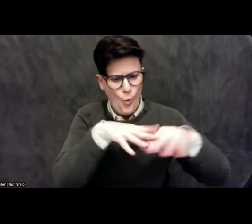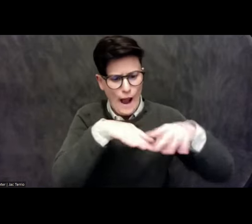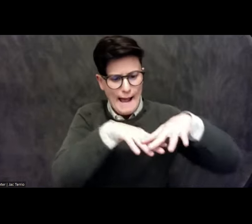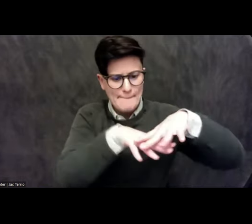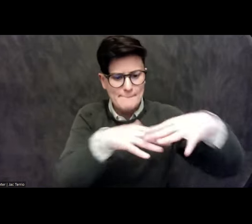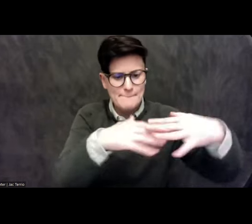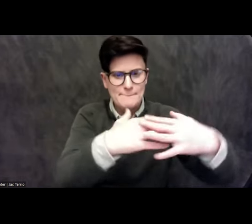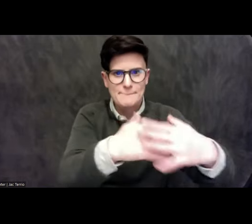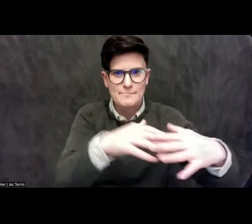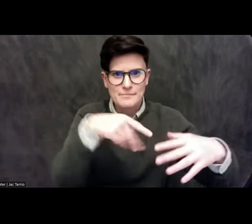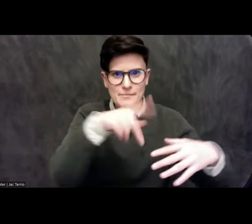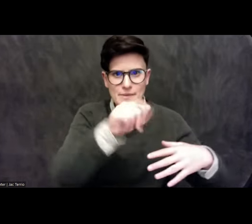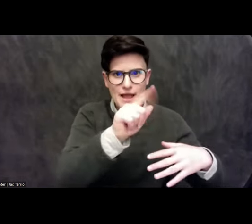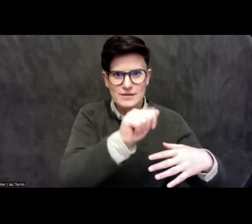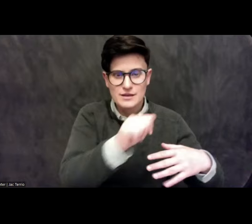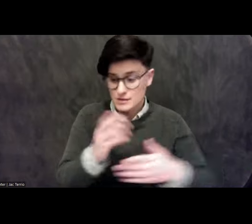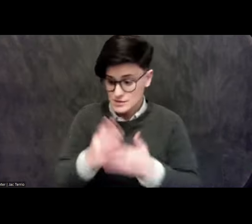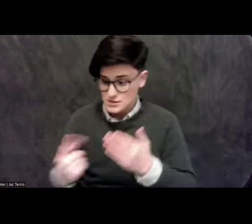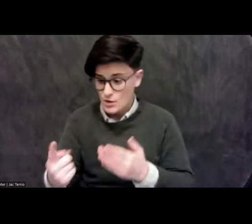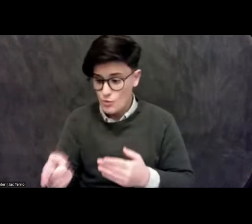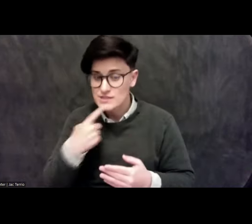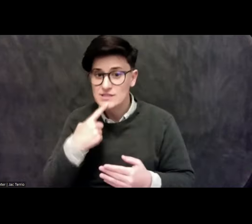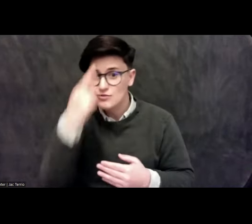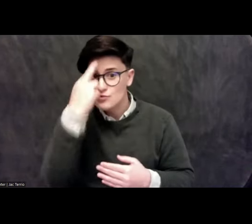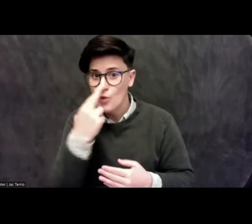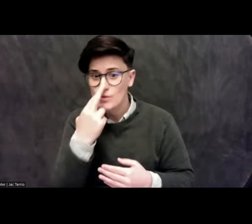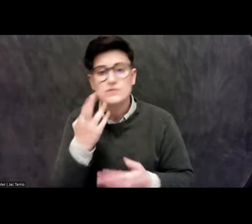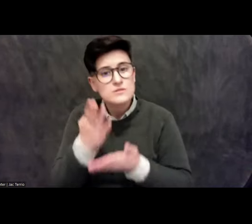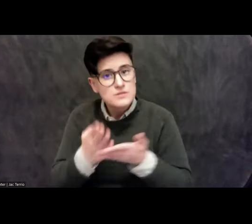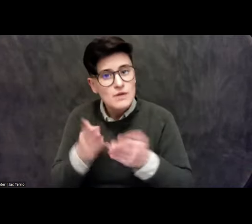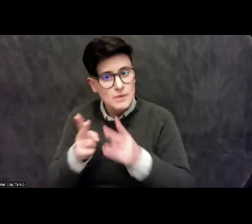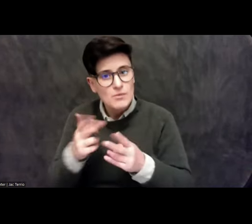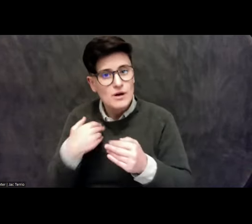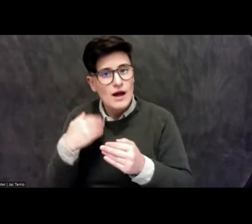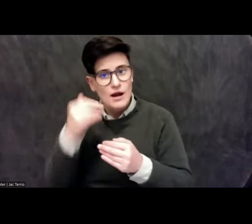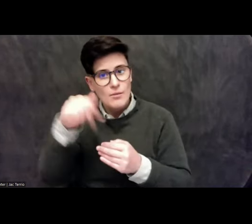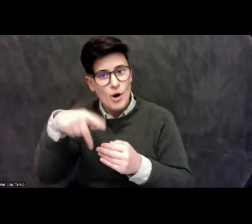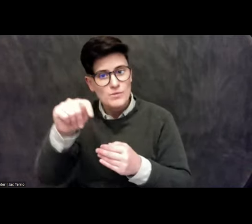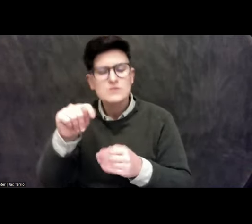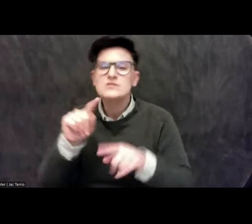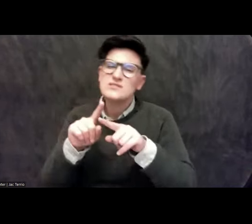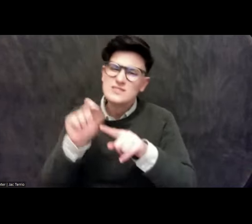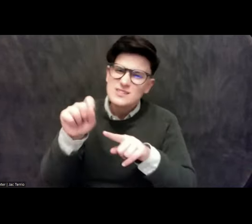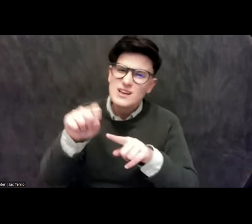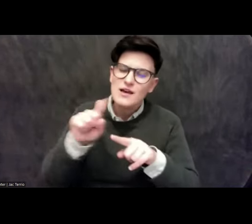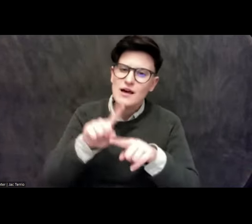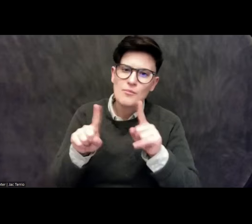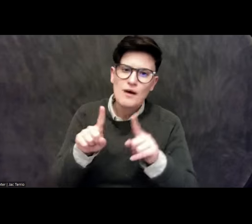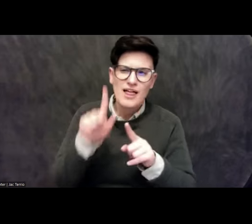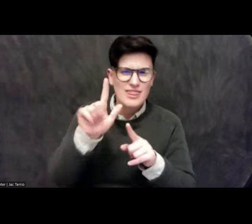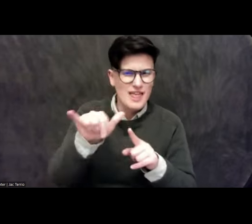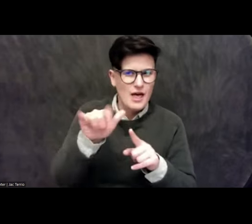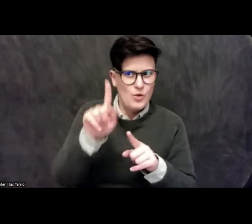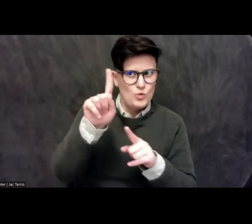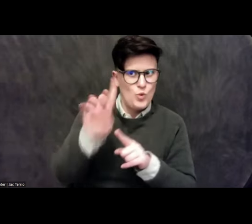someone said Romans, and that there are some people who lived in apartments, but the Roman insulae were about a quarter of the population,